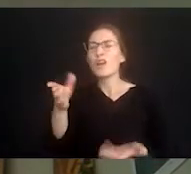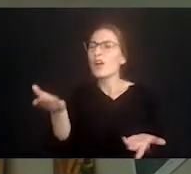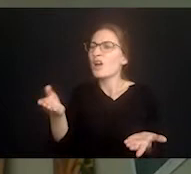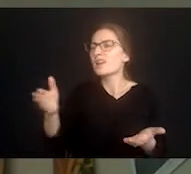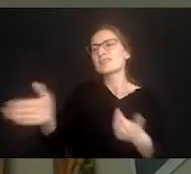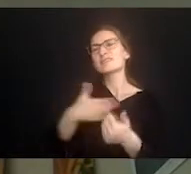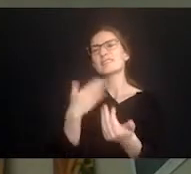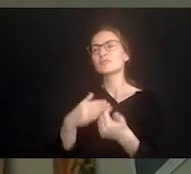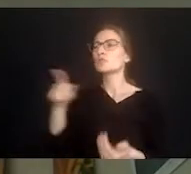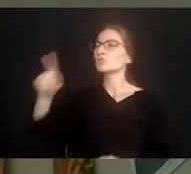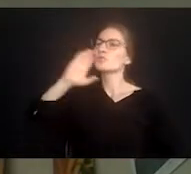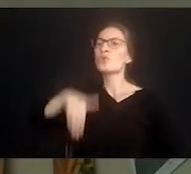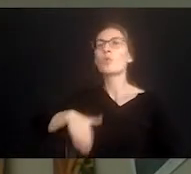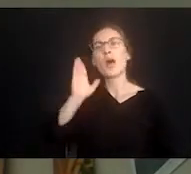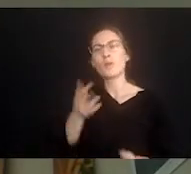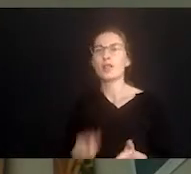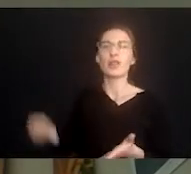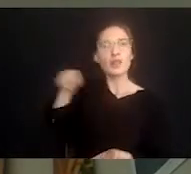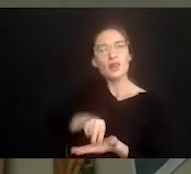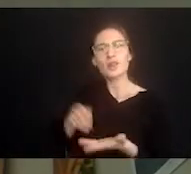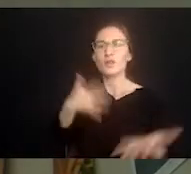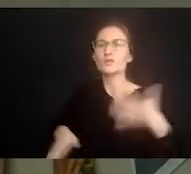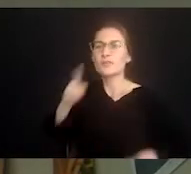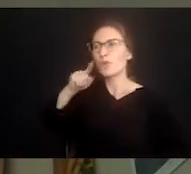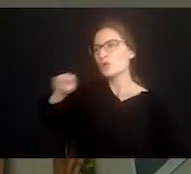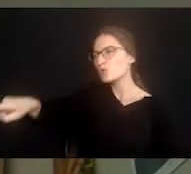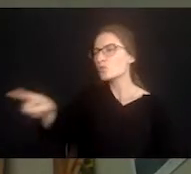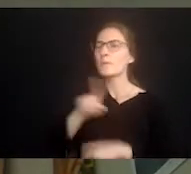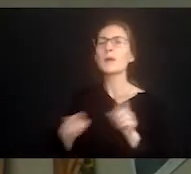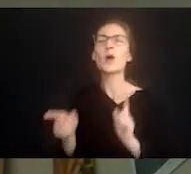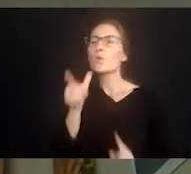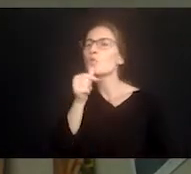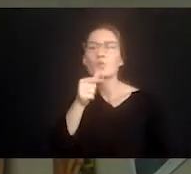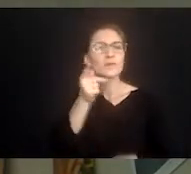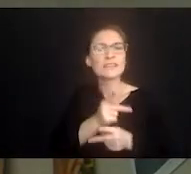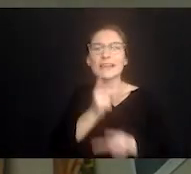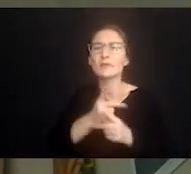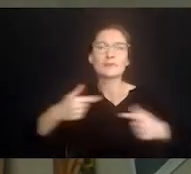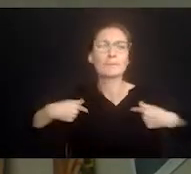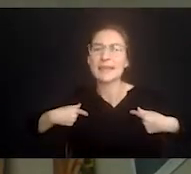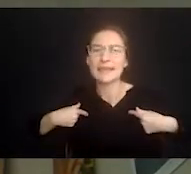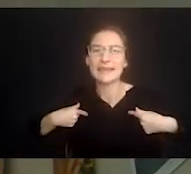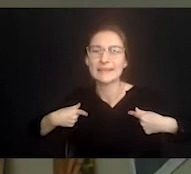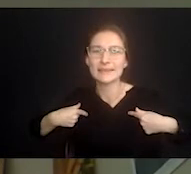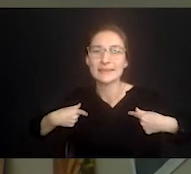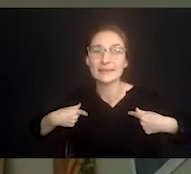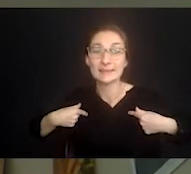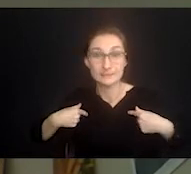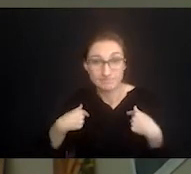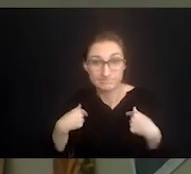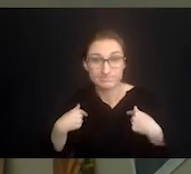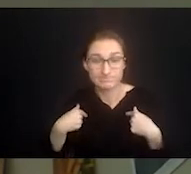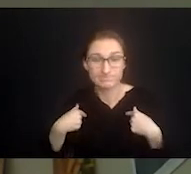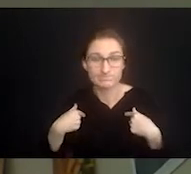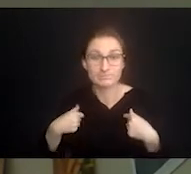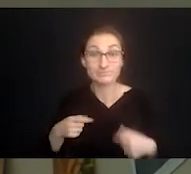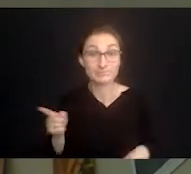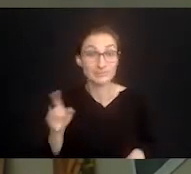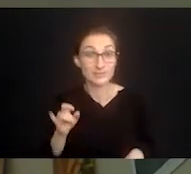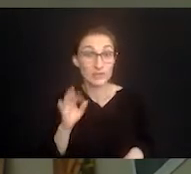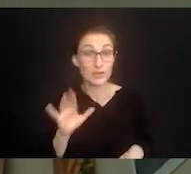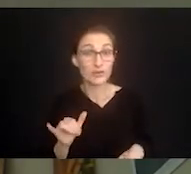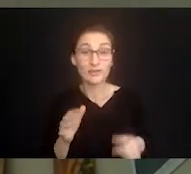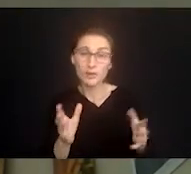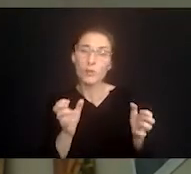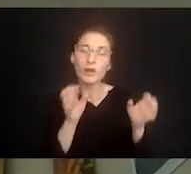because you know I'll eventually get up and get you dressed, but who is going to take care of me? Jerry